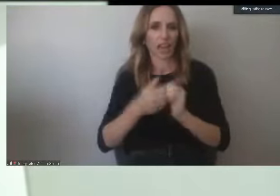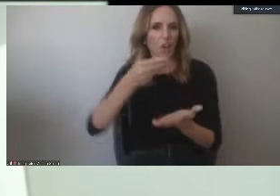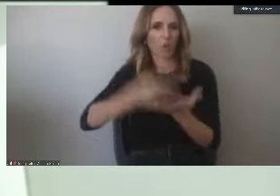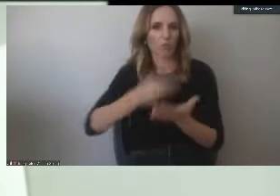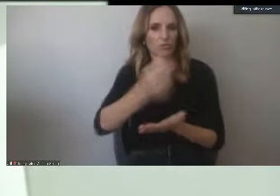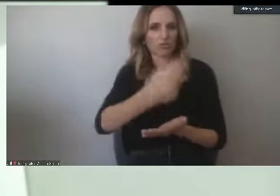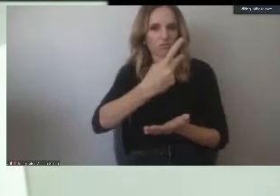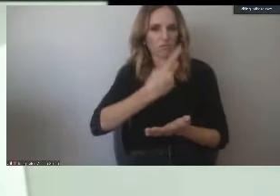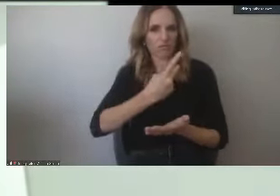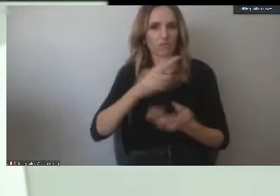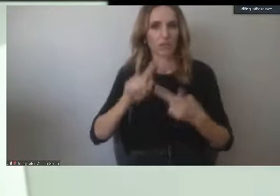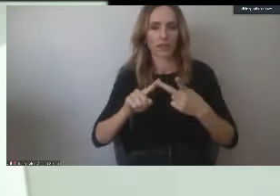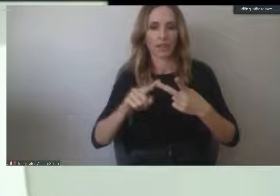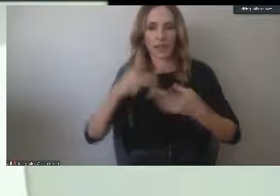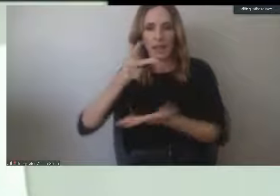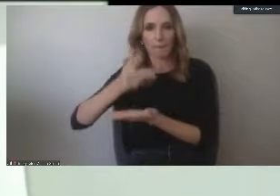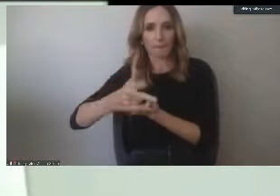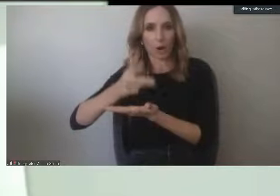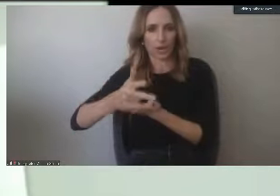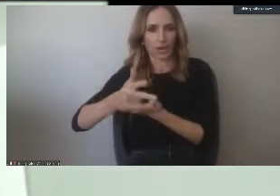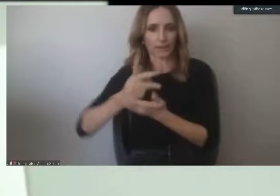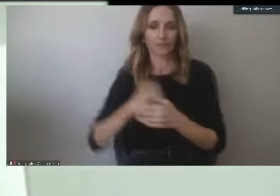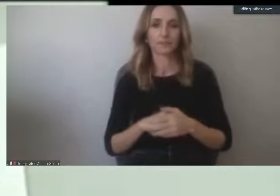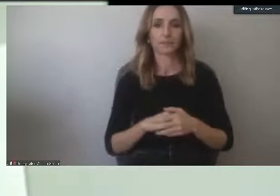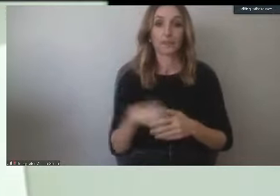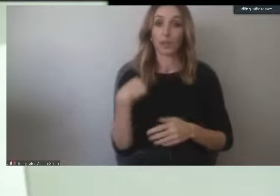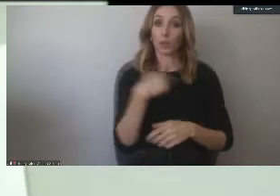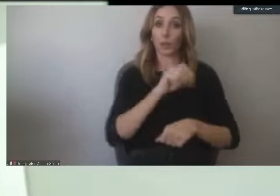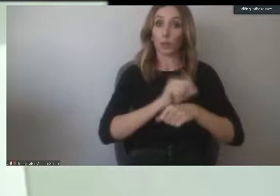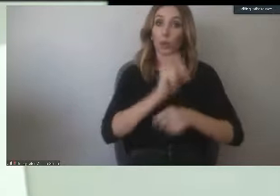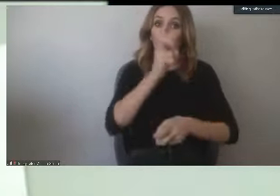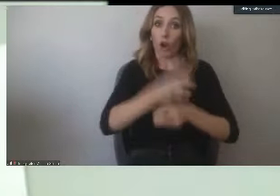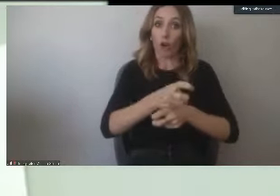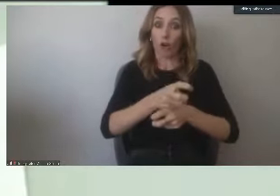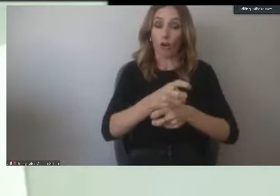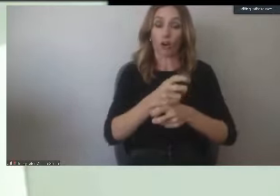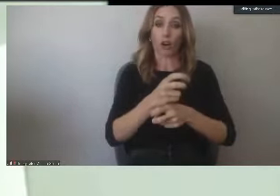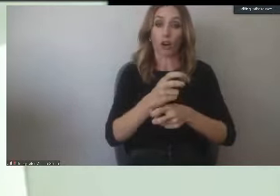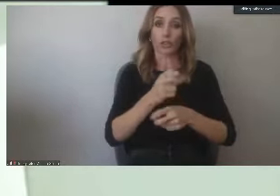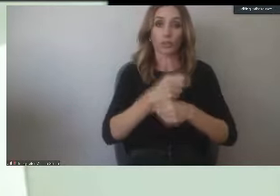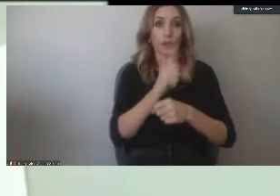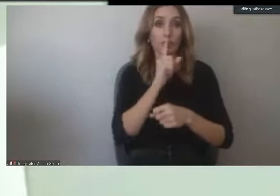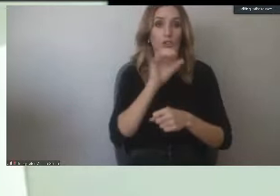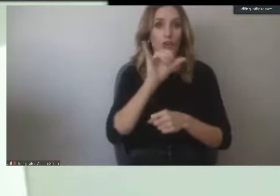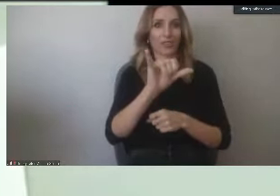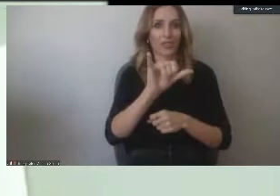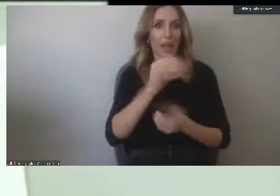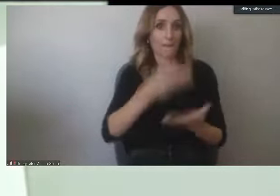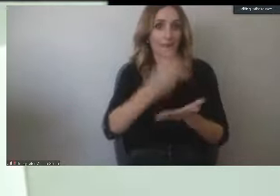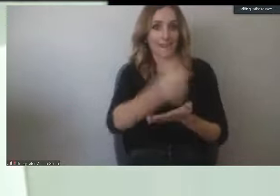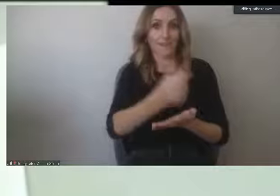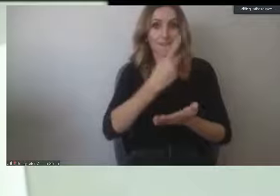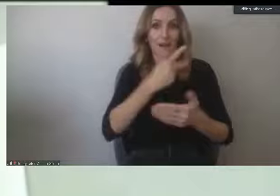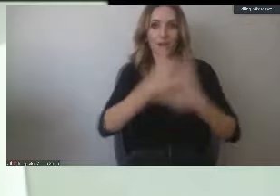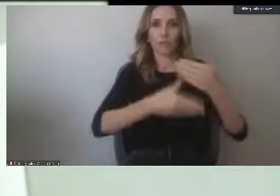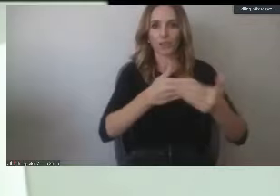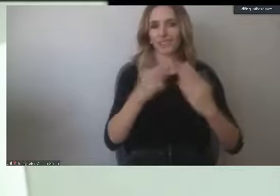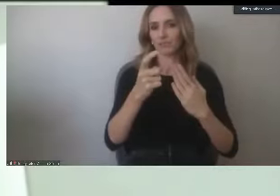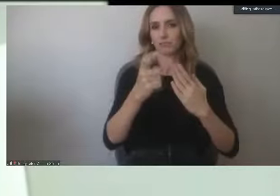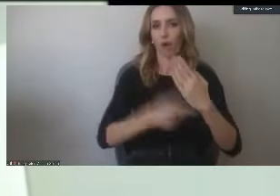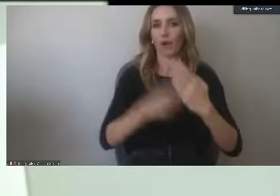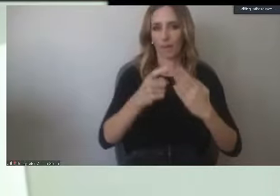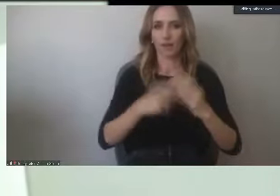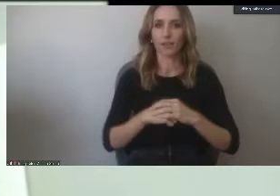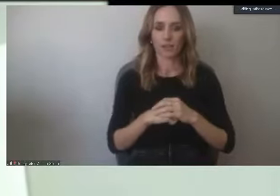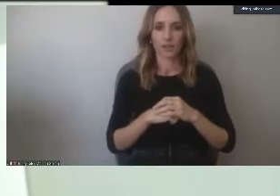as parking. So we work really hard to make this process for refunds an automatic process. So there's a couple of key points I want to make.